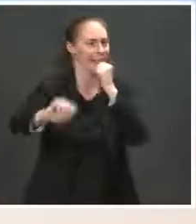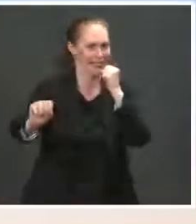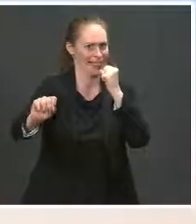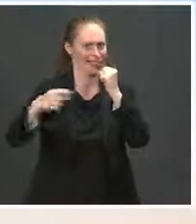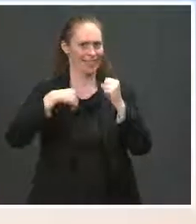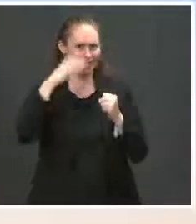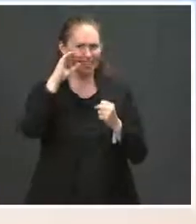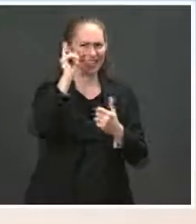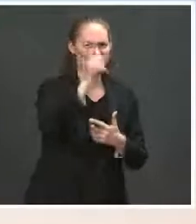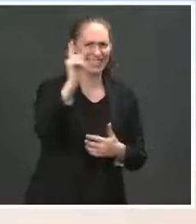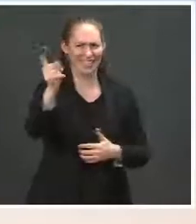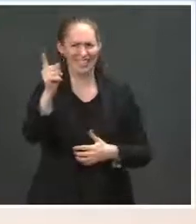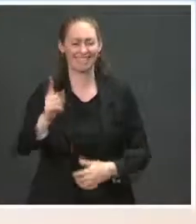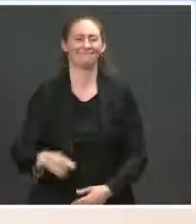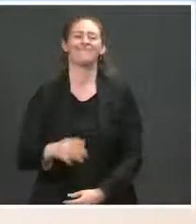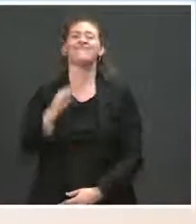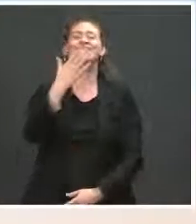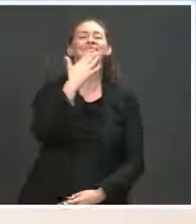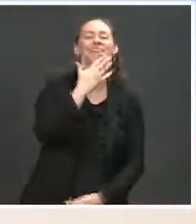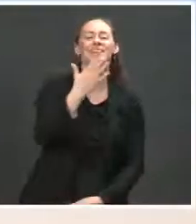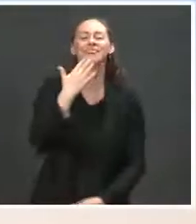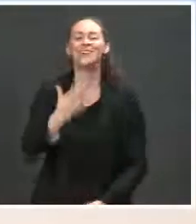for joining me. you. Thank you so much, Jen.